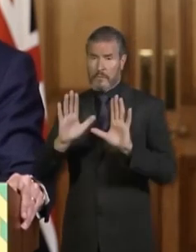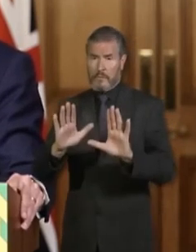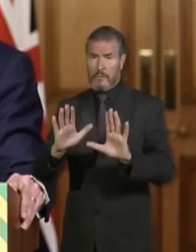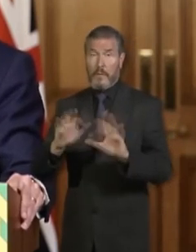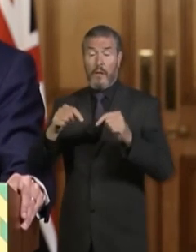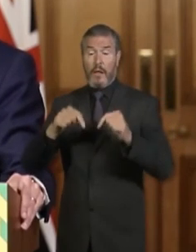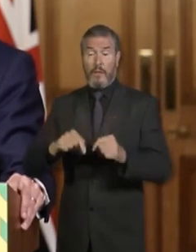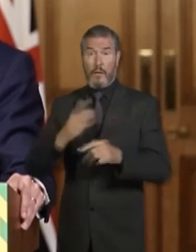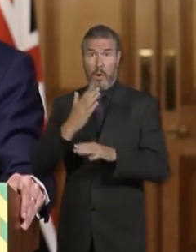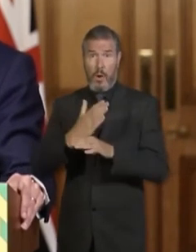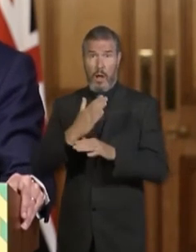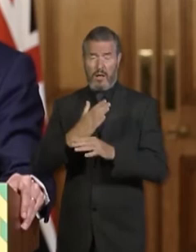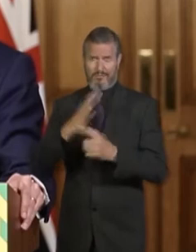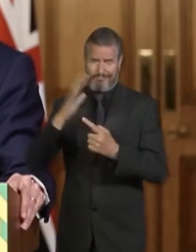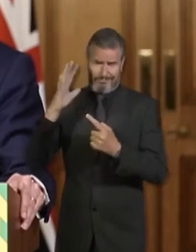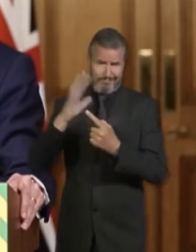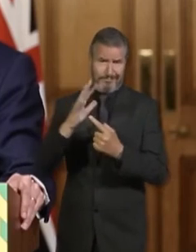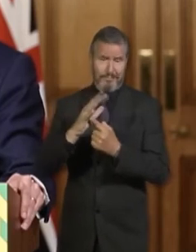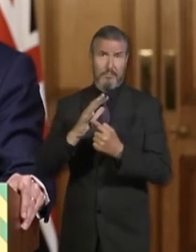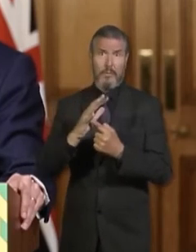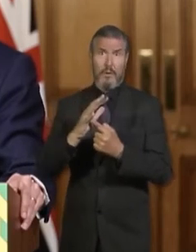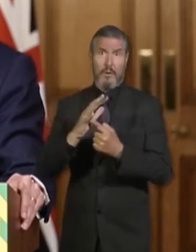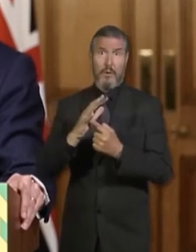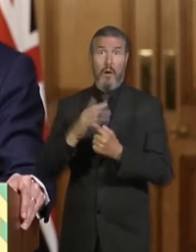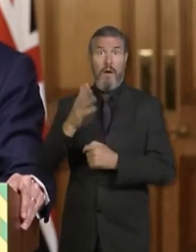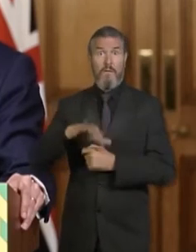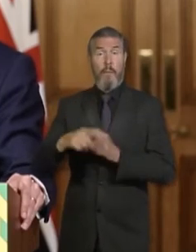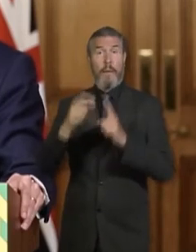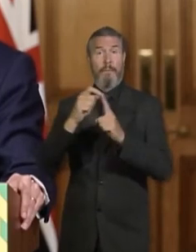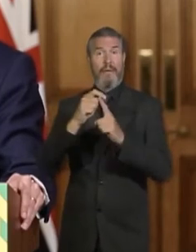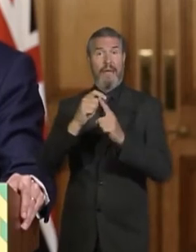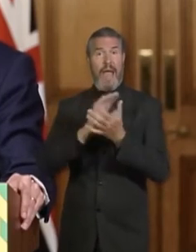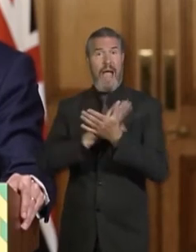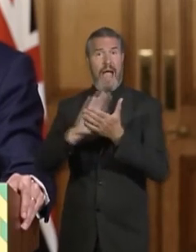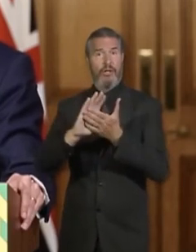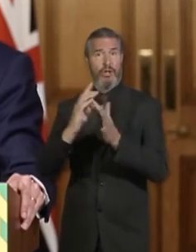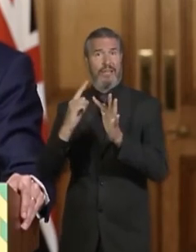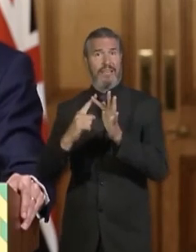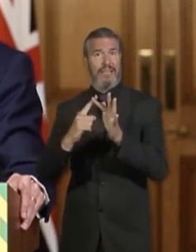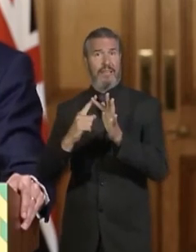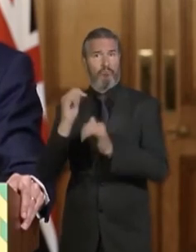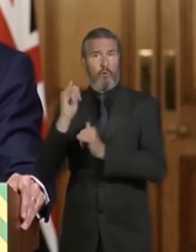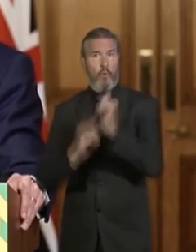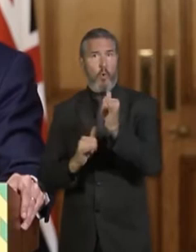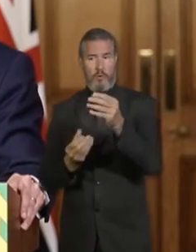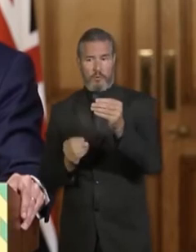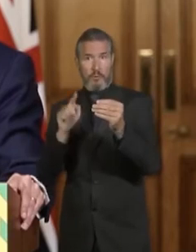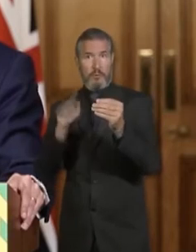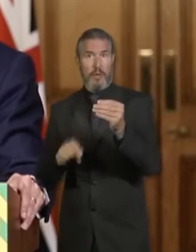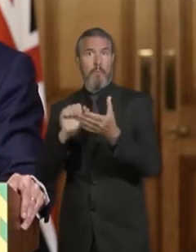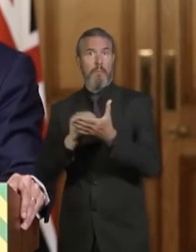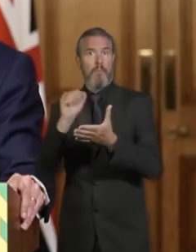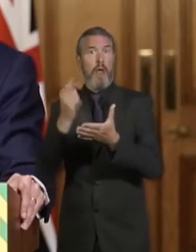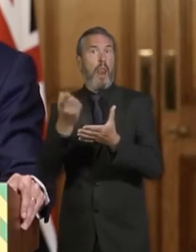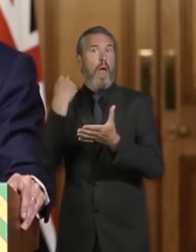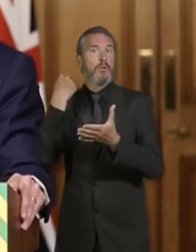follow on from the PHE report that was published last week with the answer